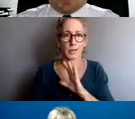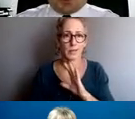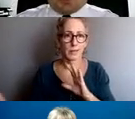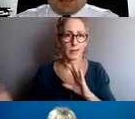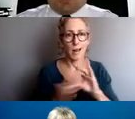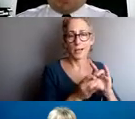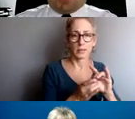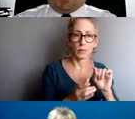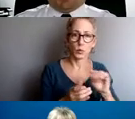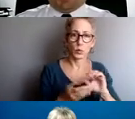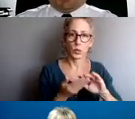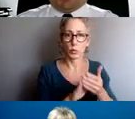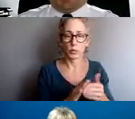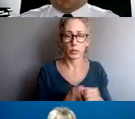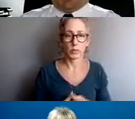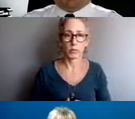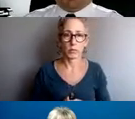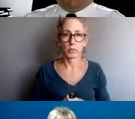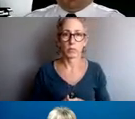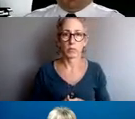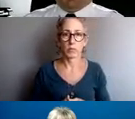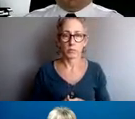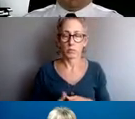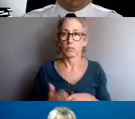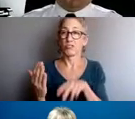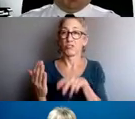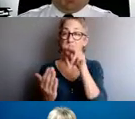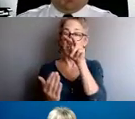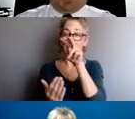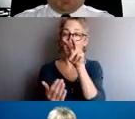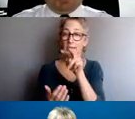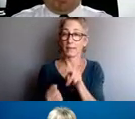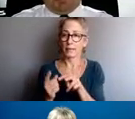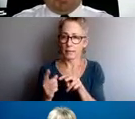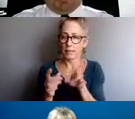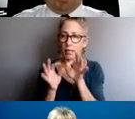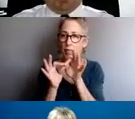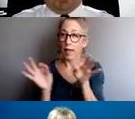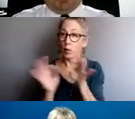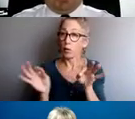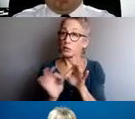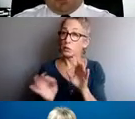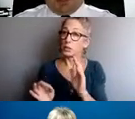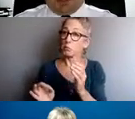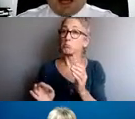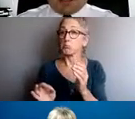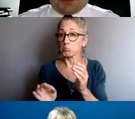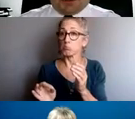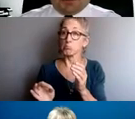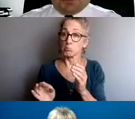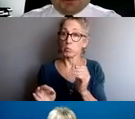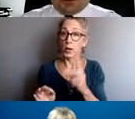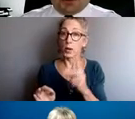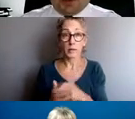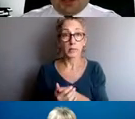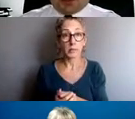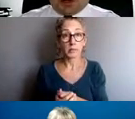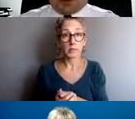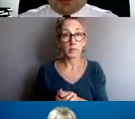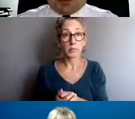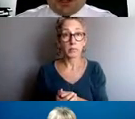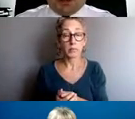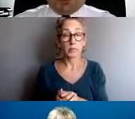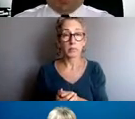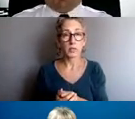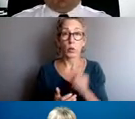Is there a language or procedure that seems to impede a person's ability to make a complaint? Ask yourself, do these